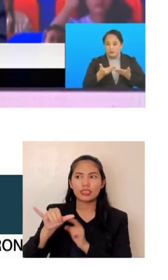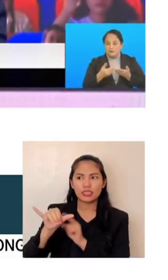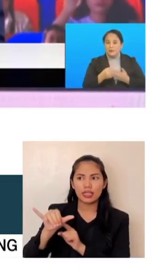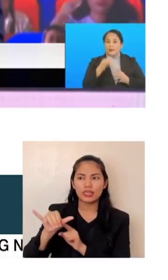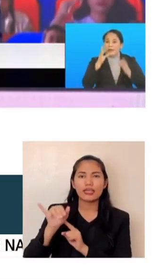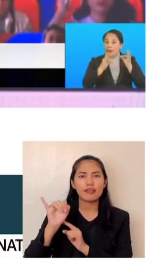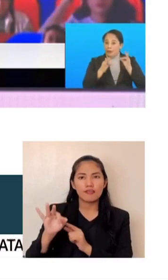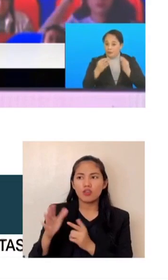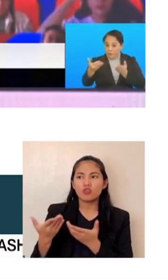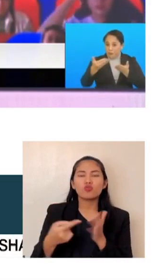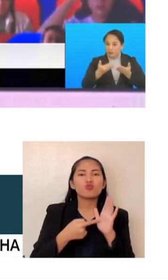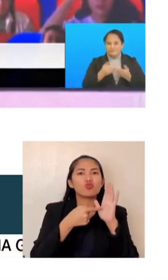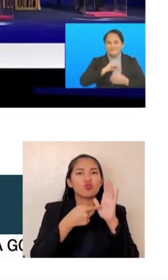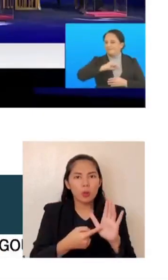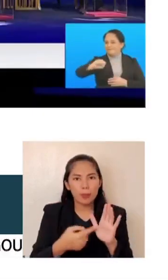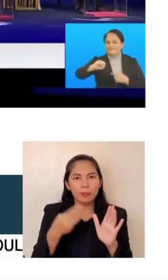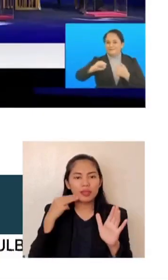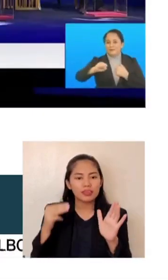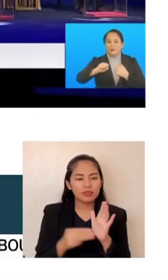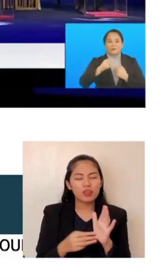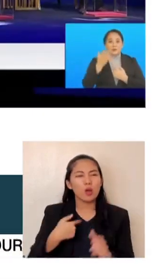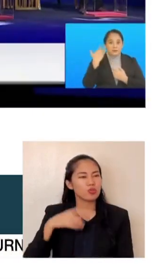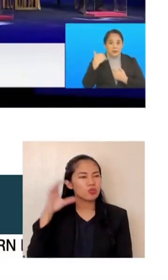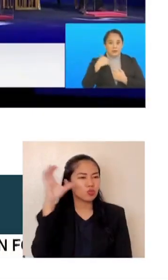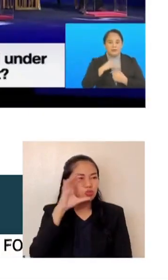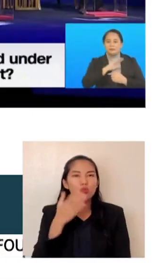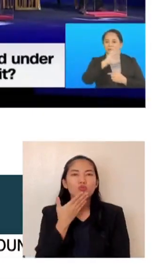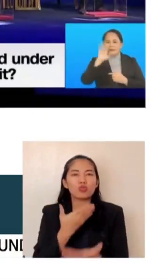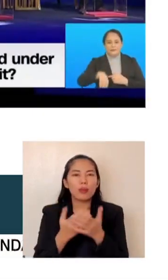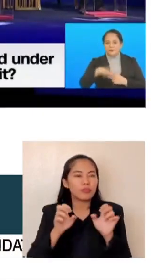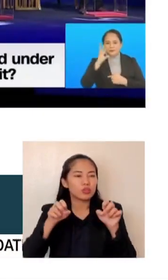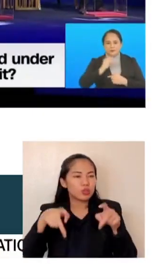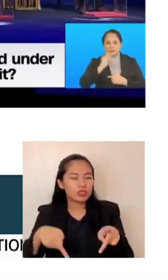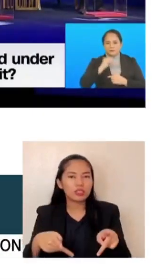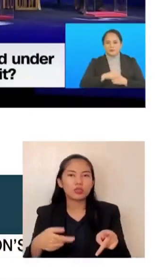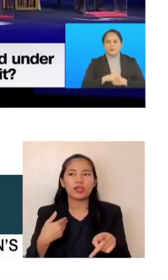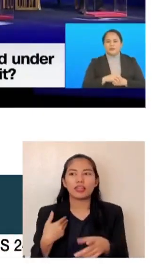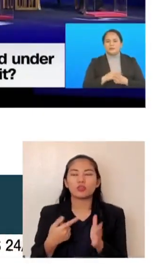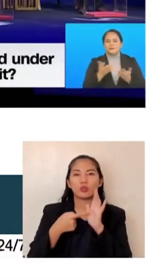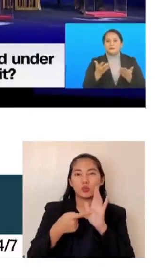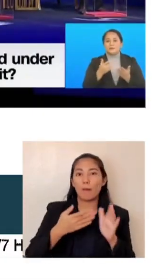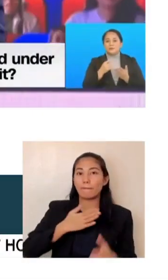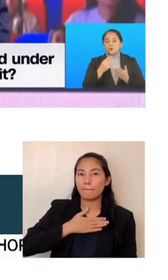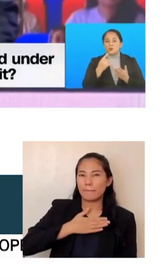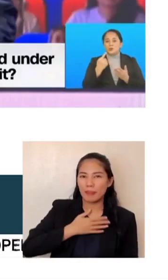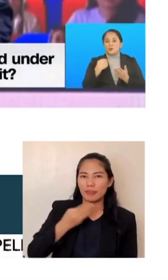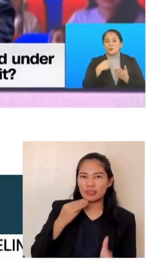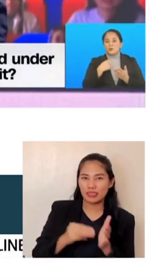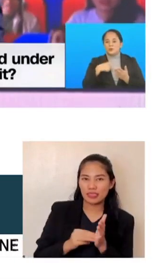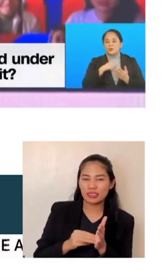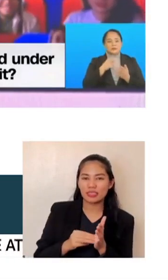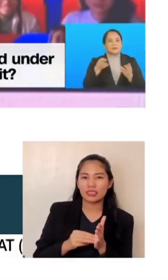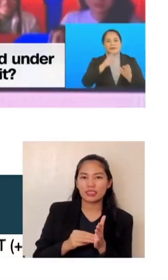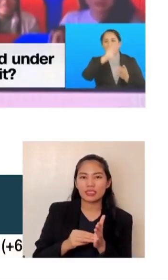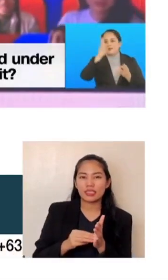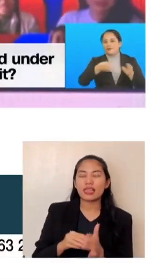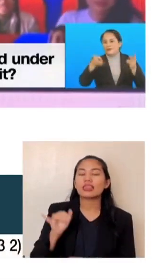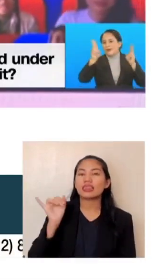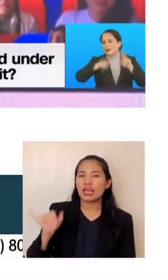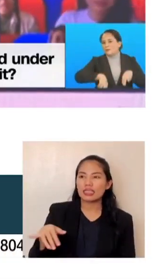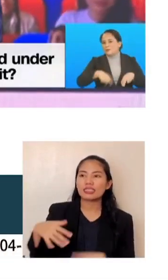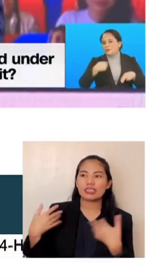sense that I will find the platform and I will find the space to say my piece, which has not been heard. That's the biggest